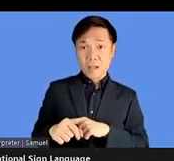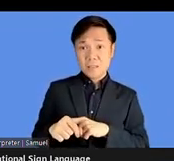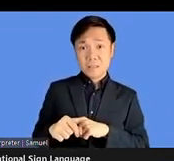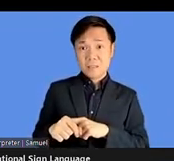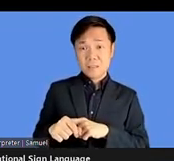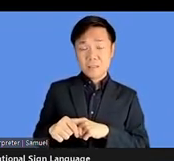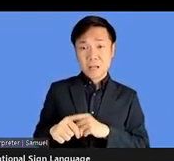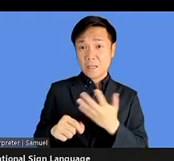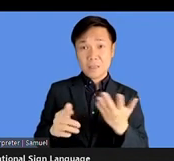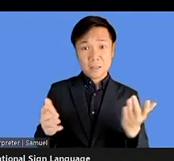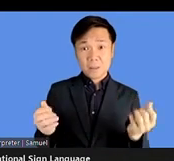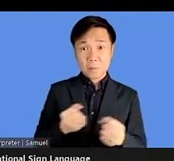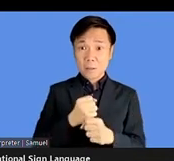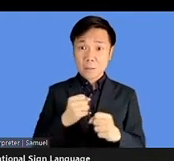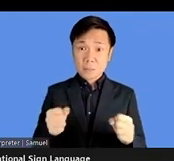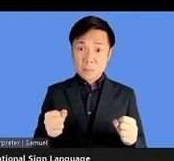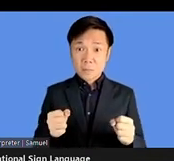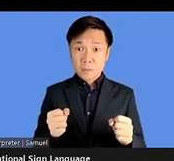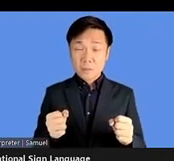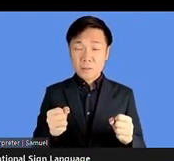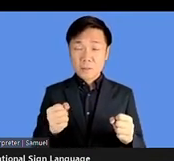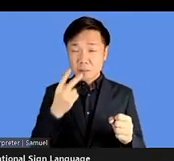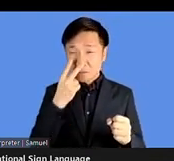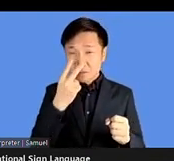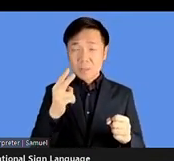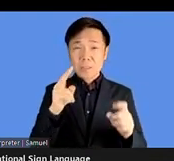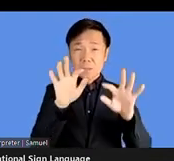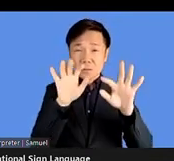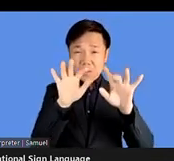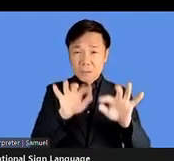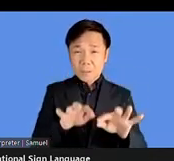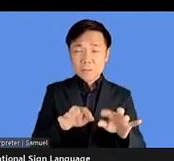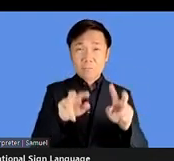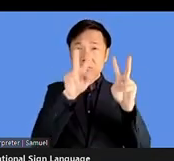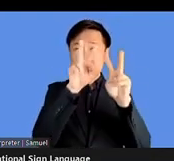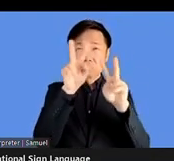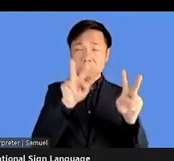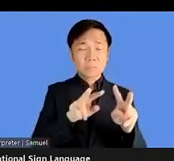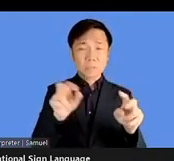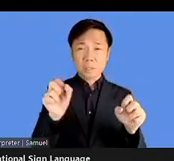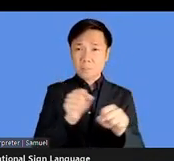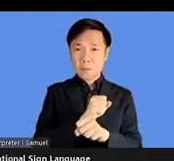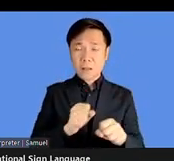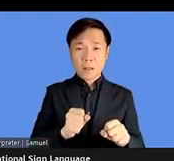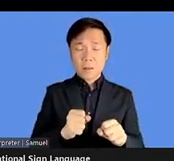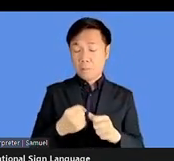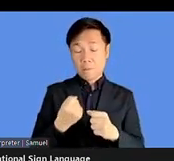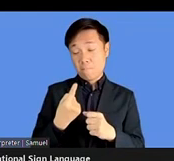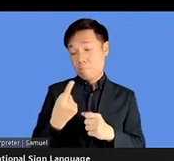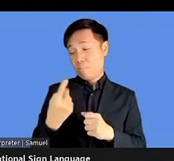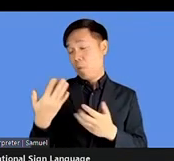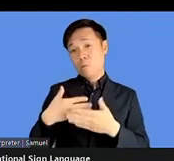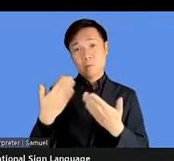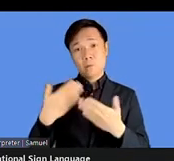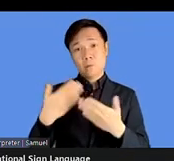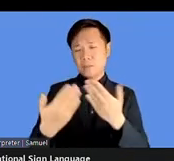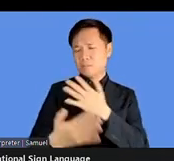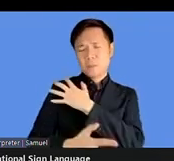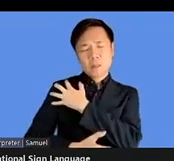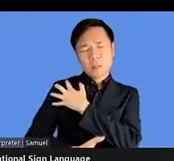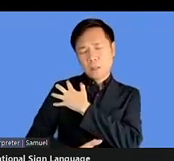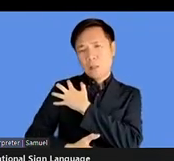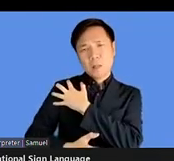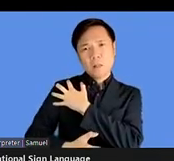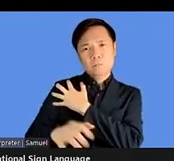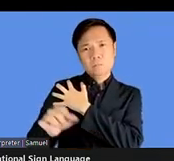access the web or the internet in the way I normally do. And there was a few days that I could not do it at all. And once again,